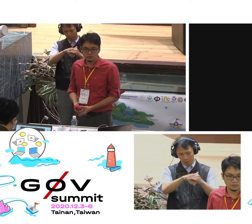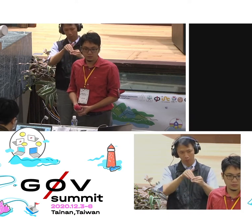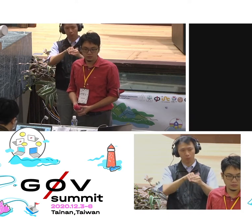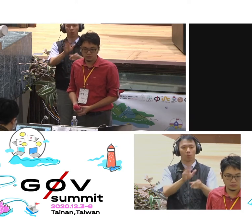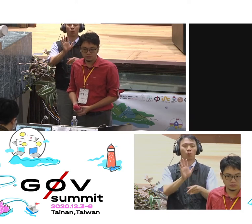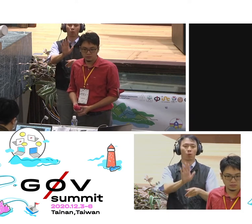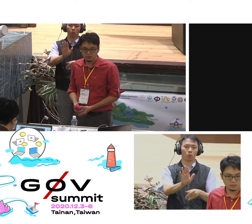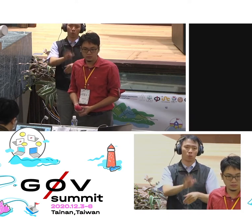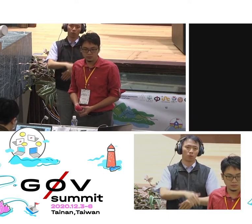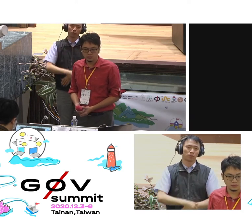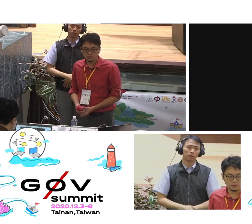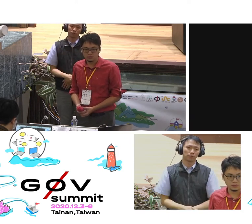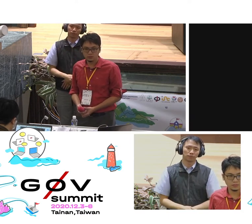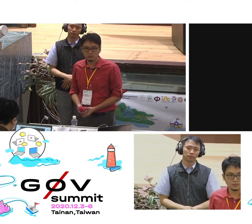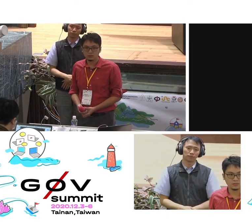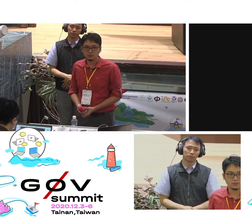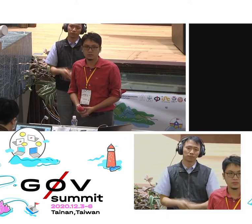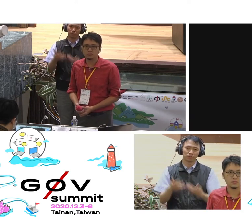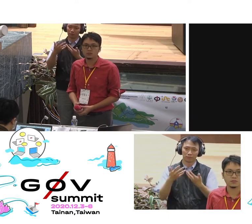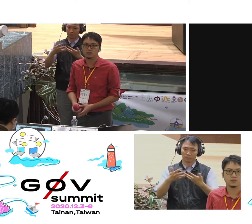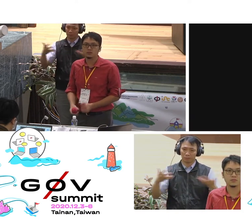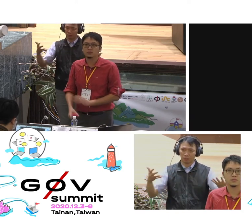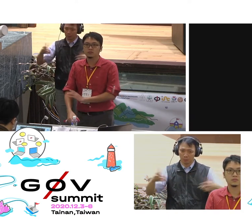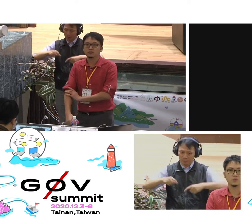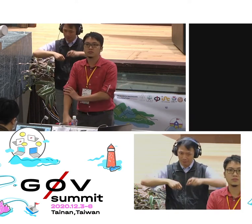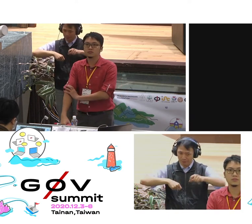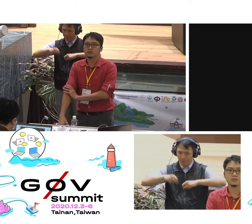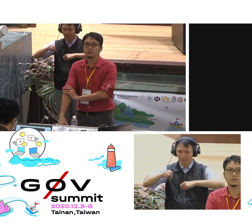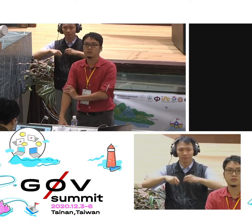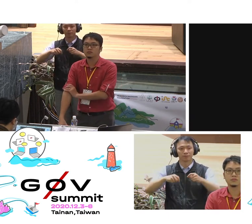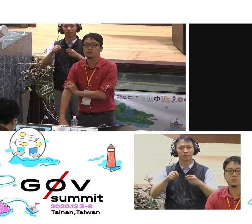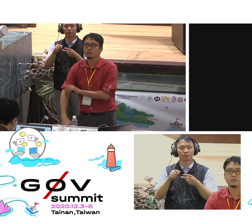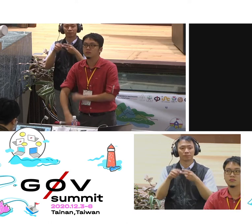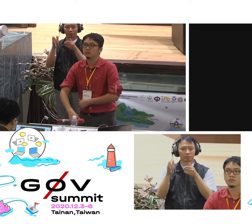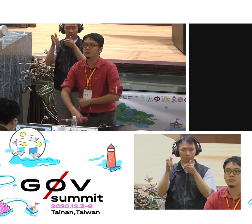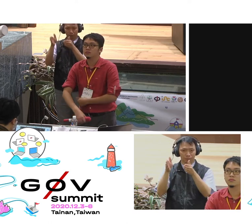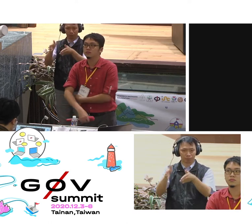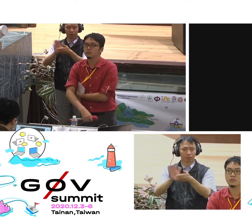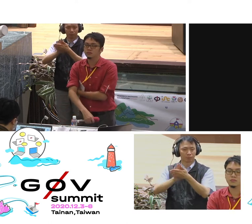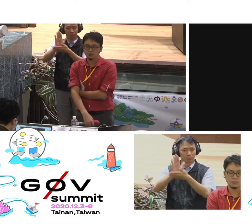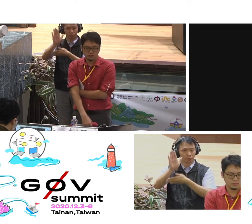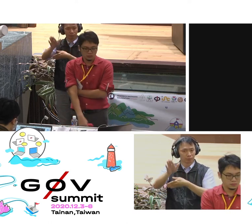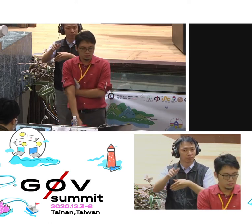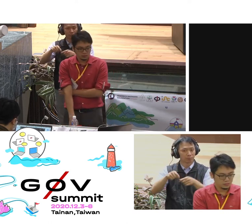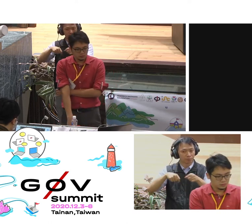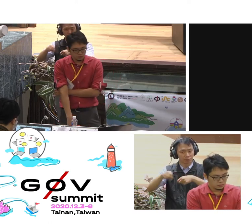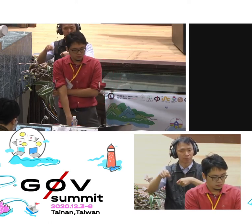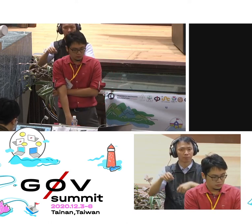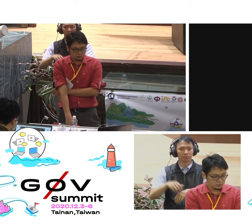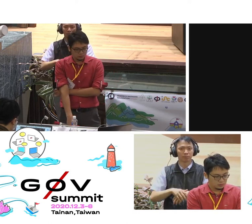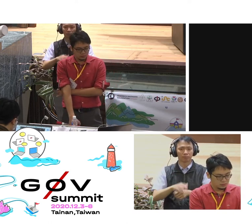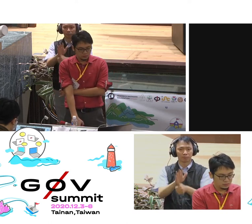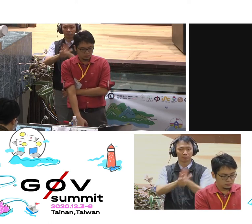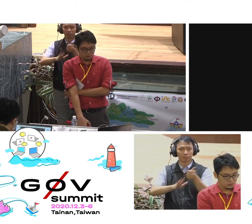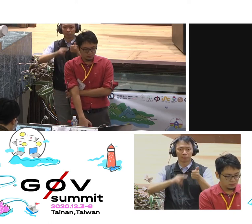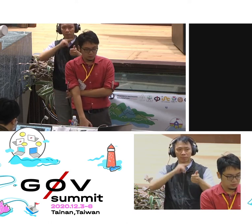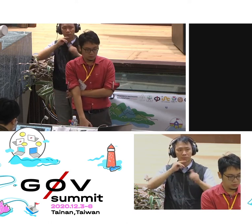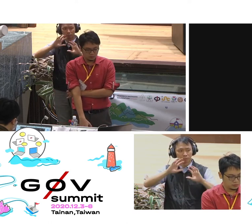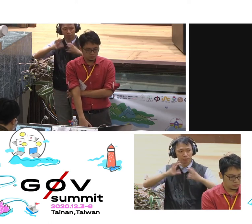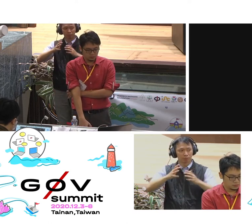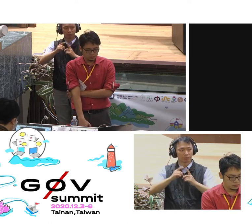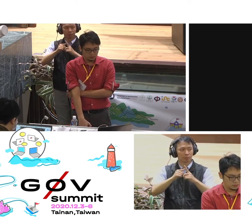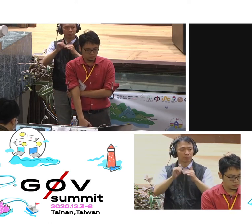So many decisions about the future of policy and the lives of people in the UK were put up to a binary vote,